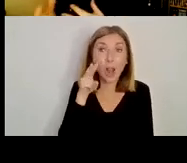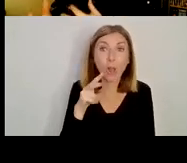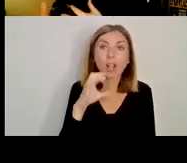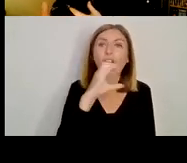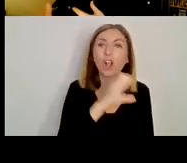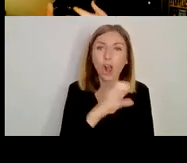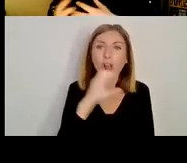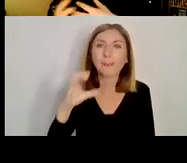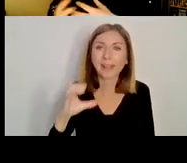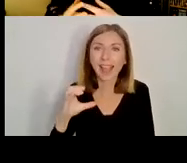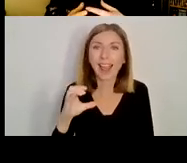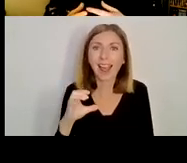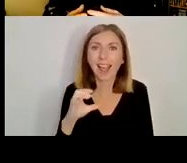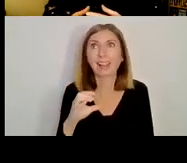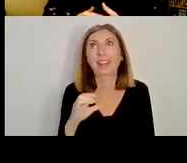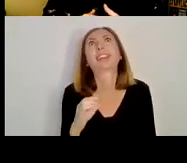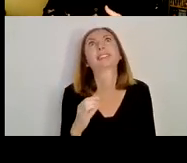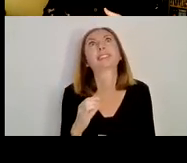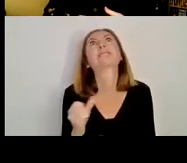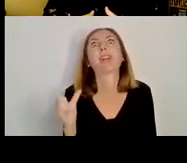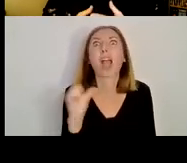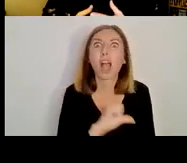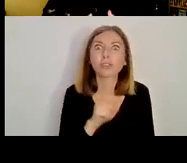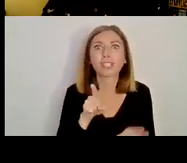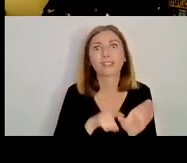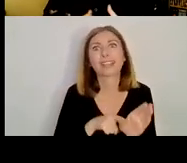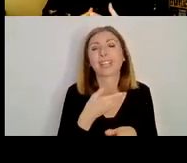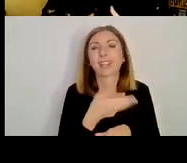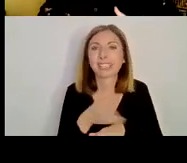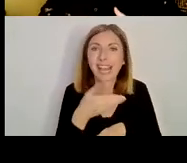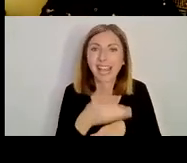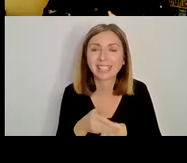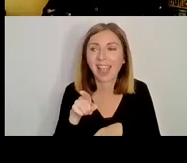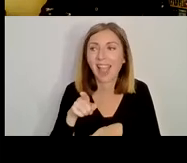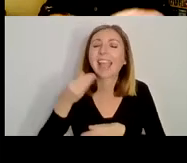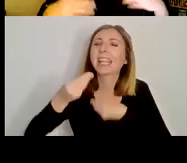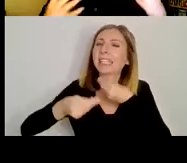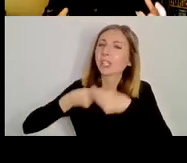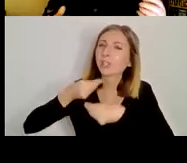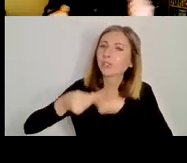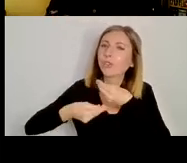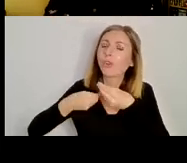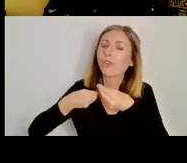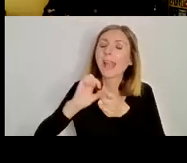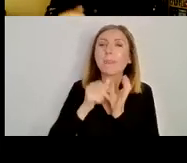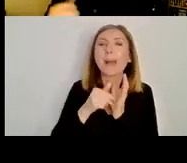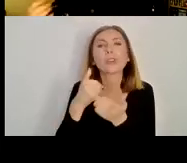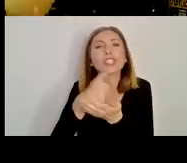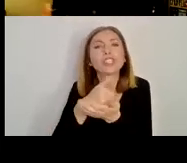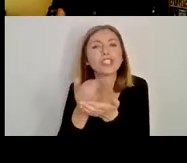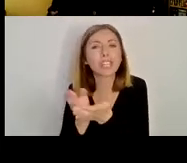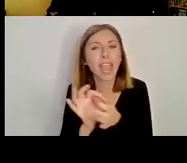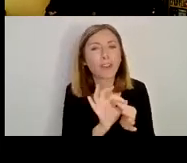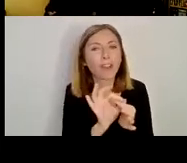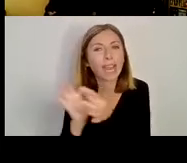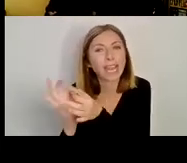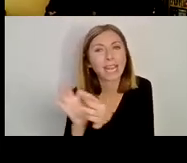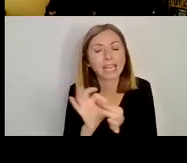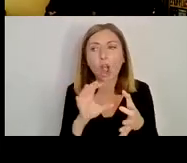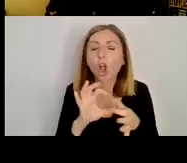about it 1500 years later, is that it's a story about sharing, it's a story about connectivity.